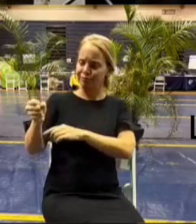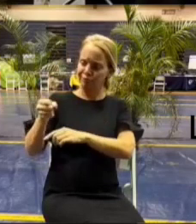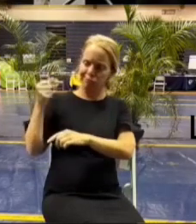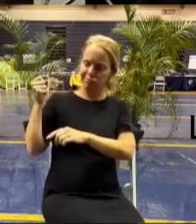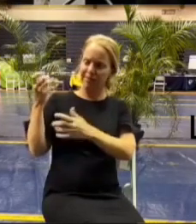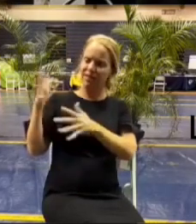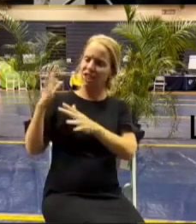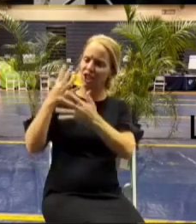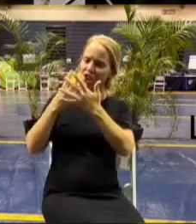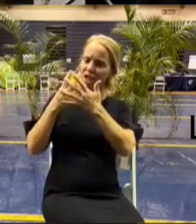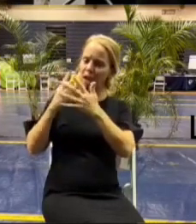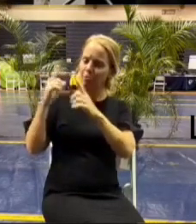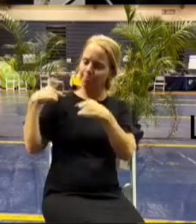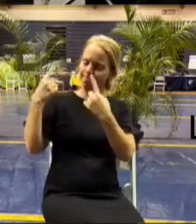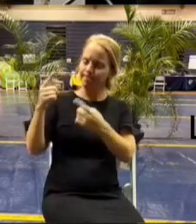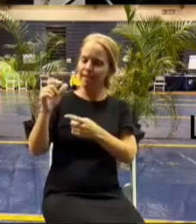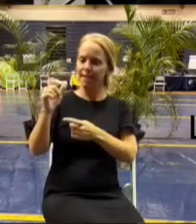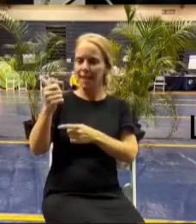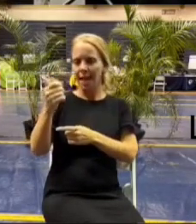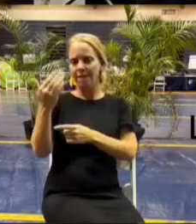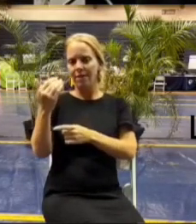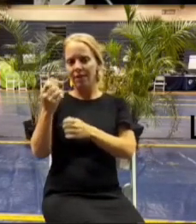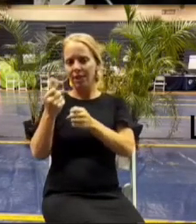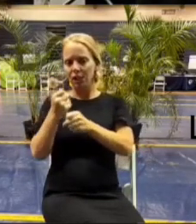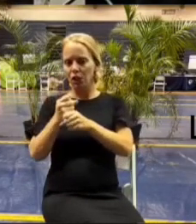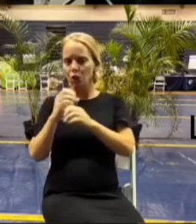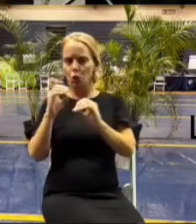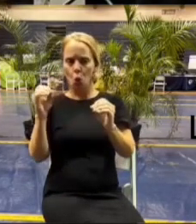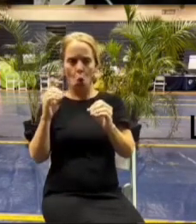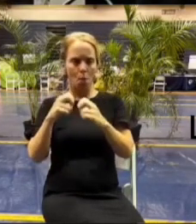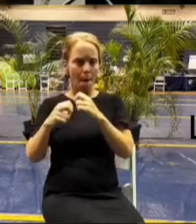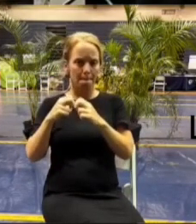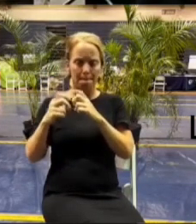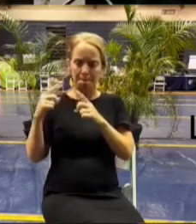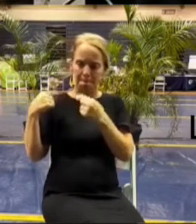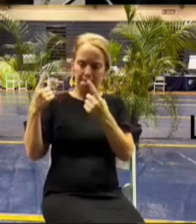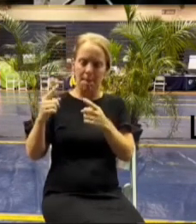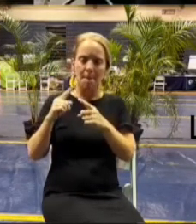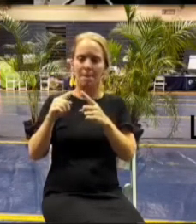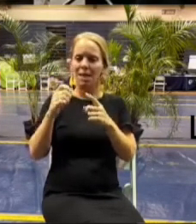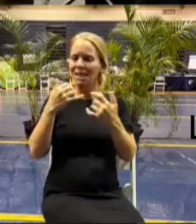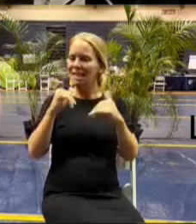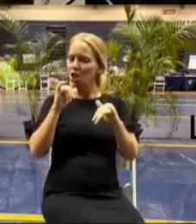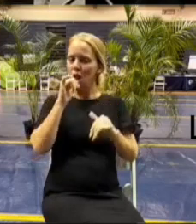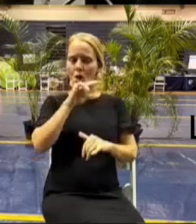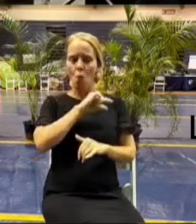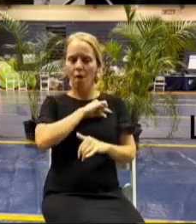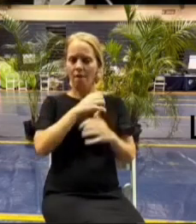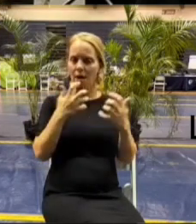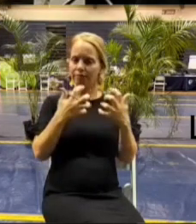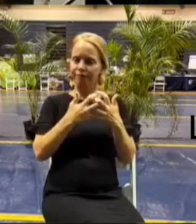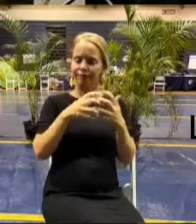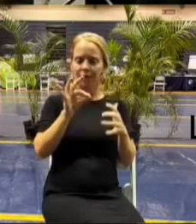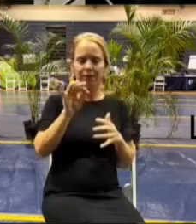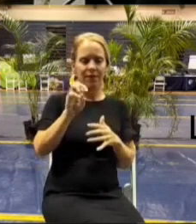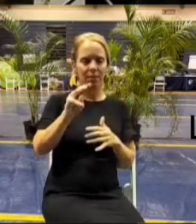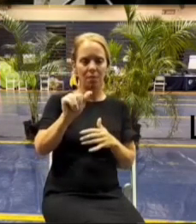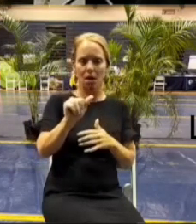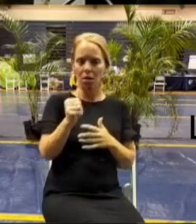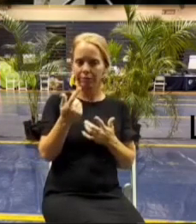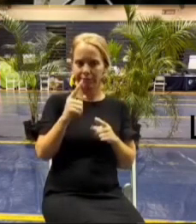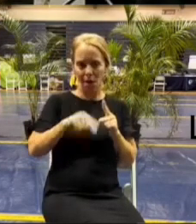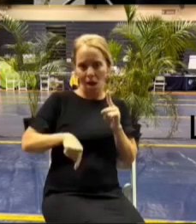plus 15 plus years nothing no run-ins and they don't qualify for fema's housing